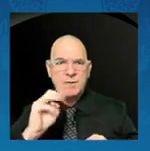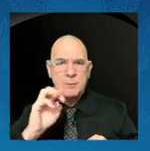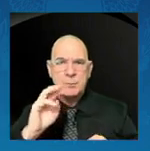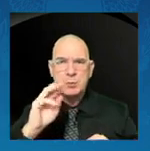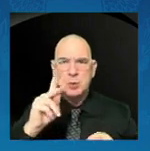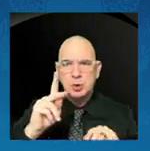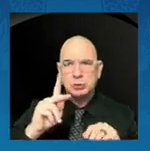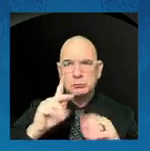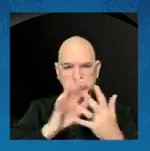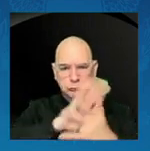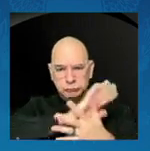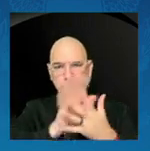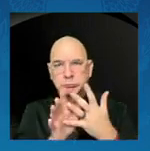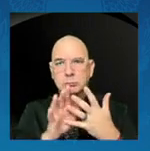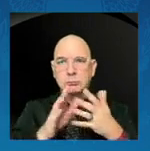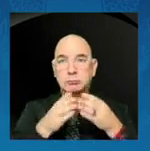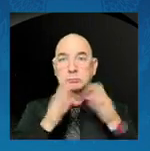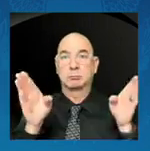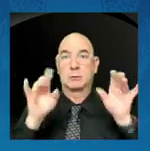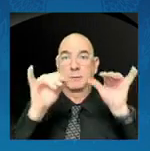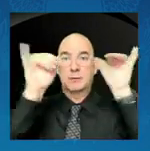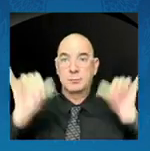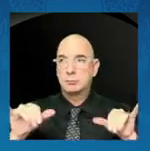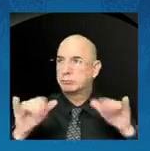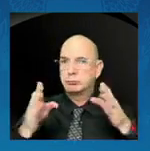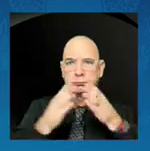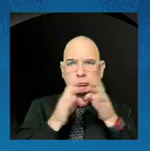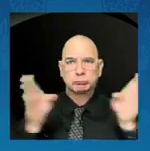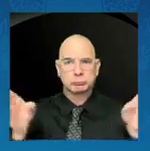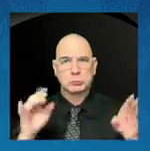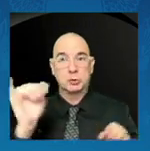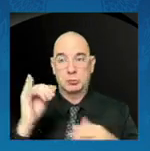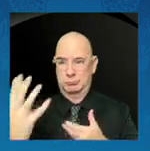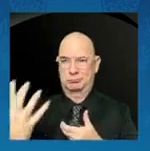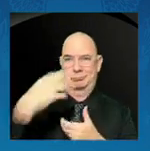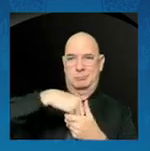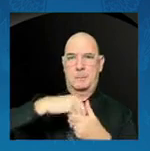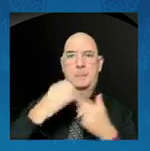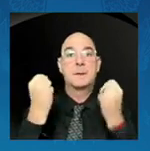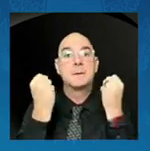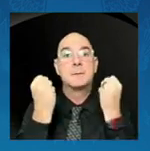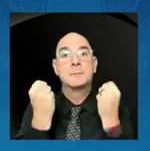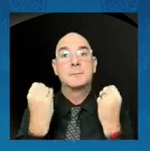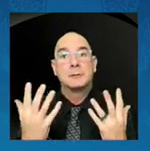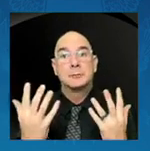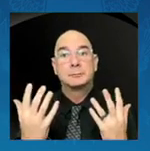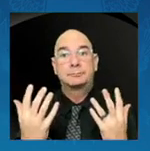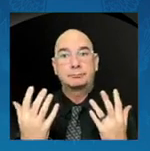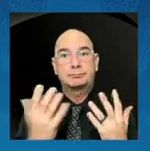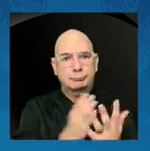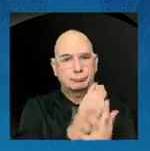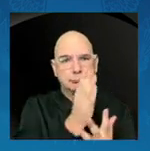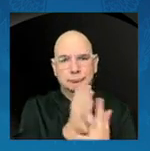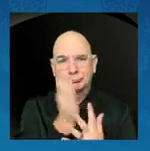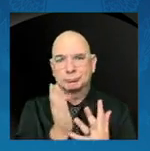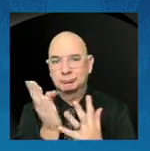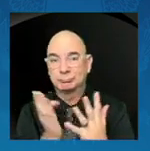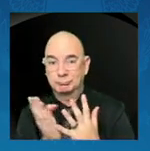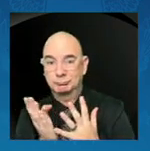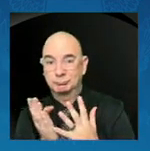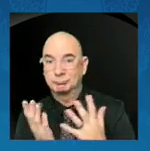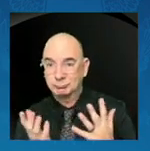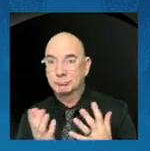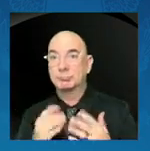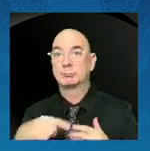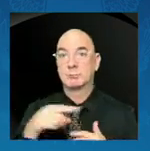covers many areas in which space activity is a source for American leadership and strength, and